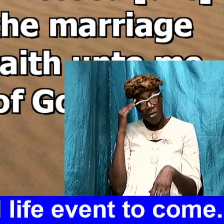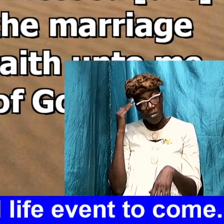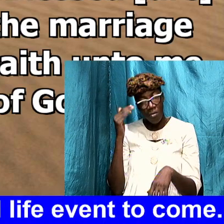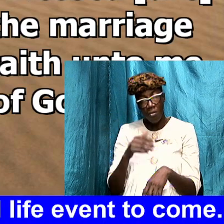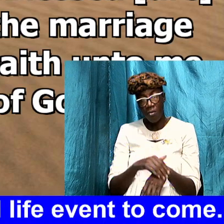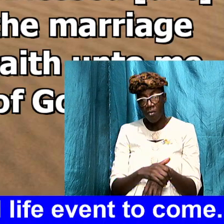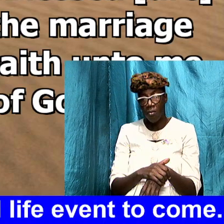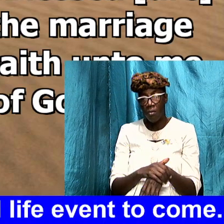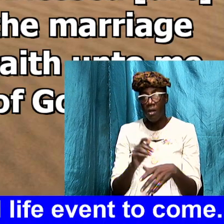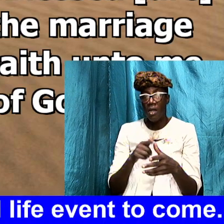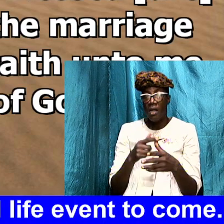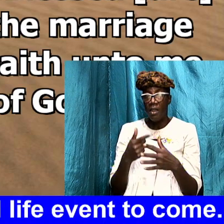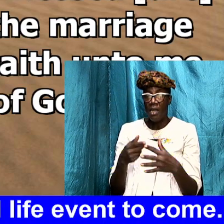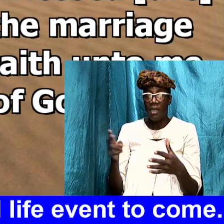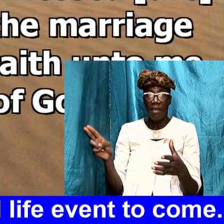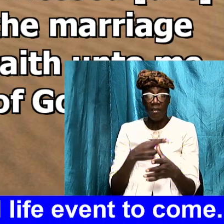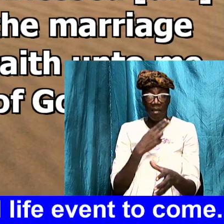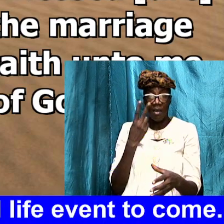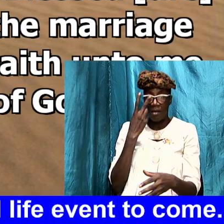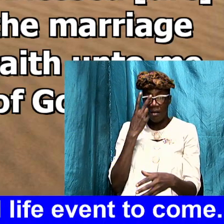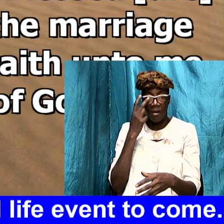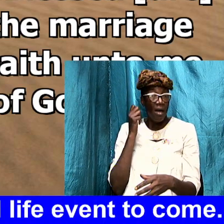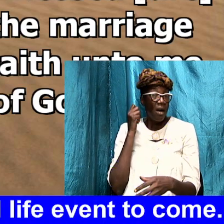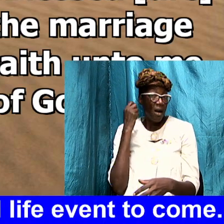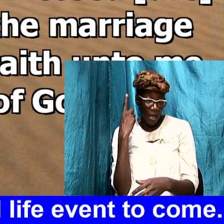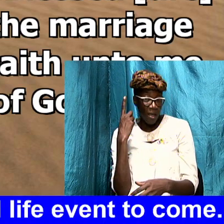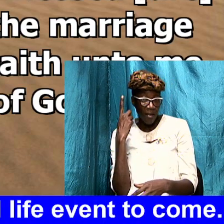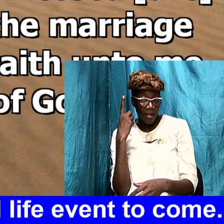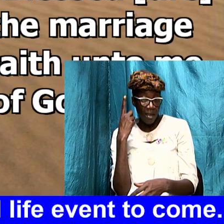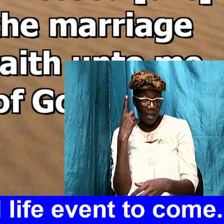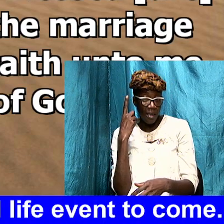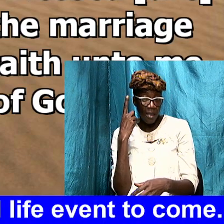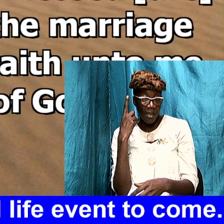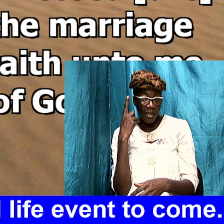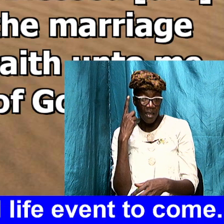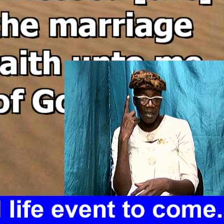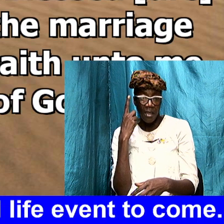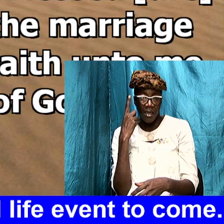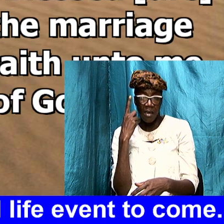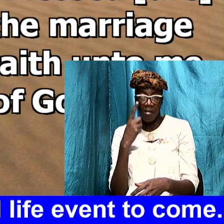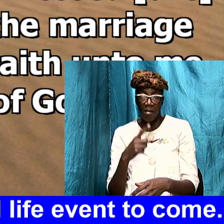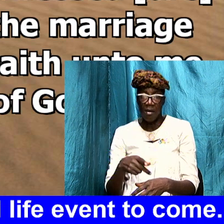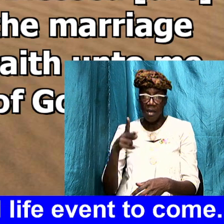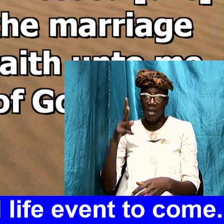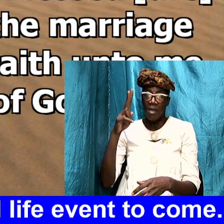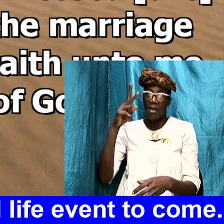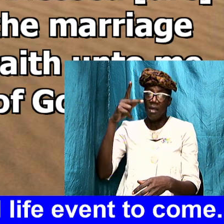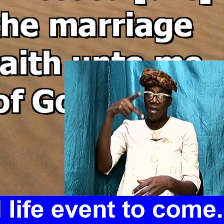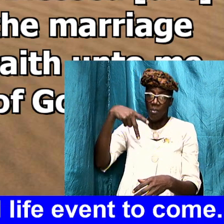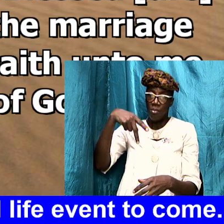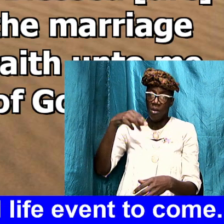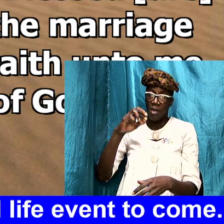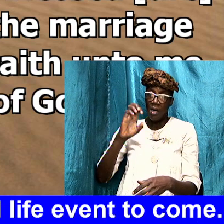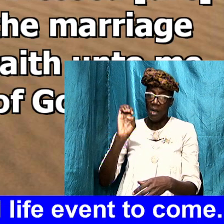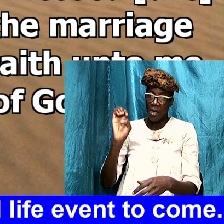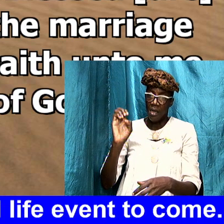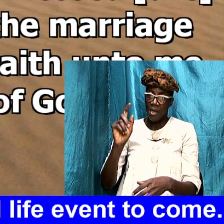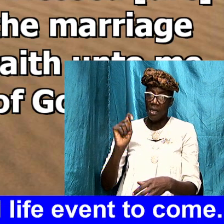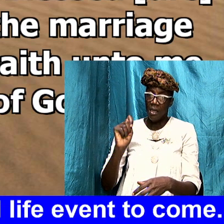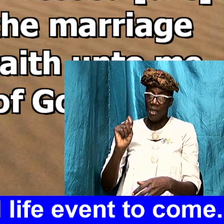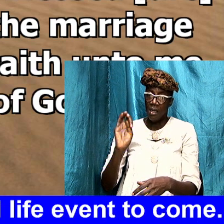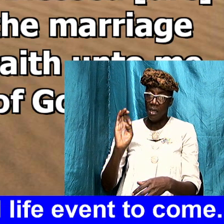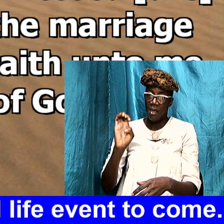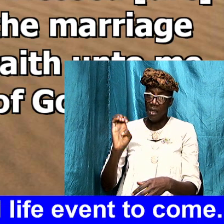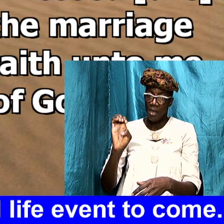then there's a second view they call it the preterist view and in this interpretation